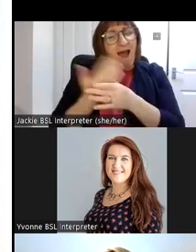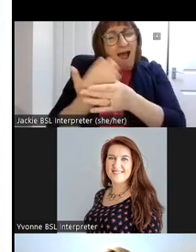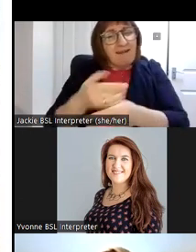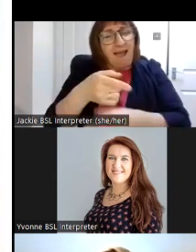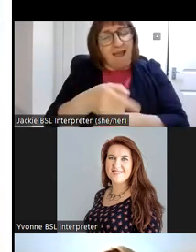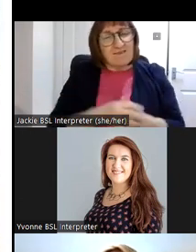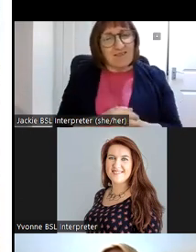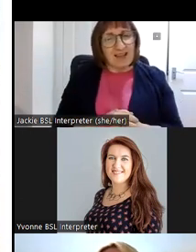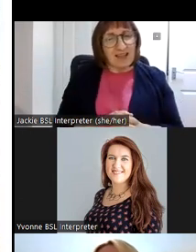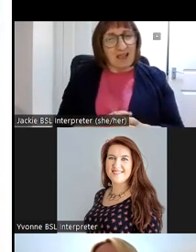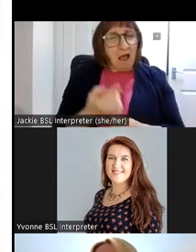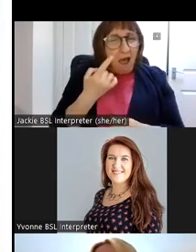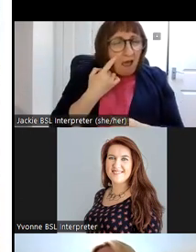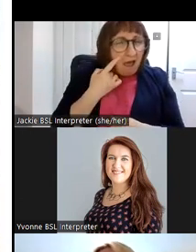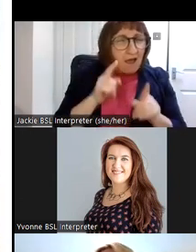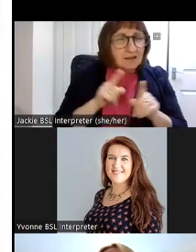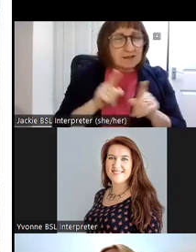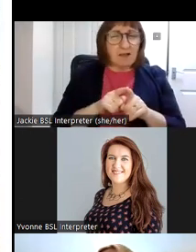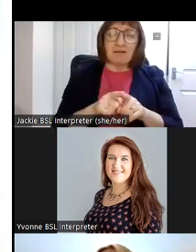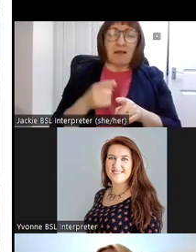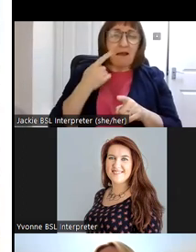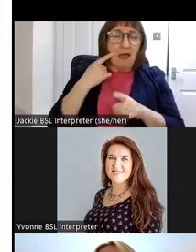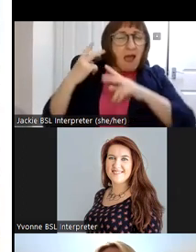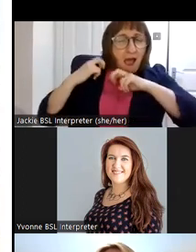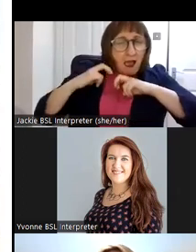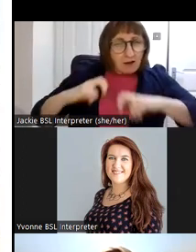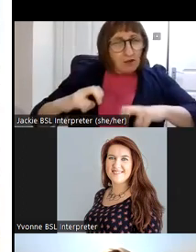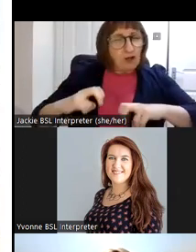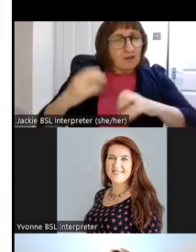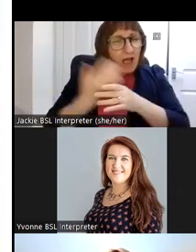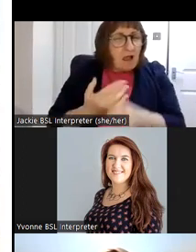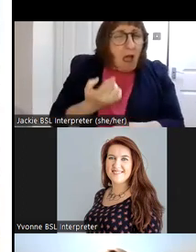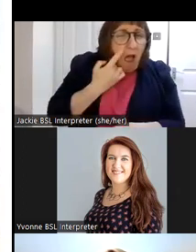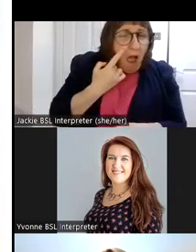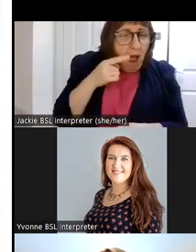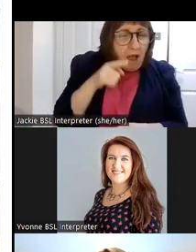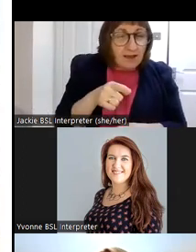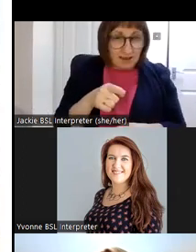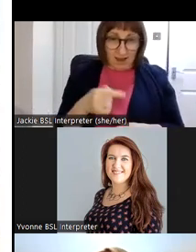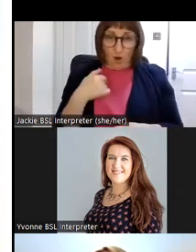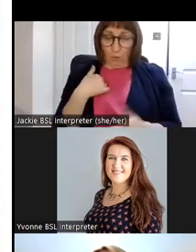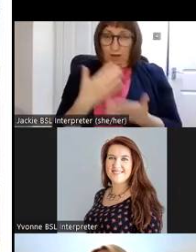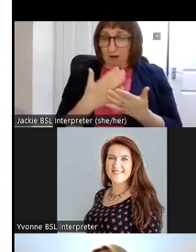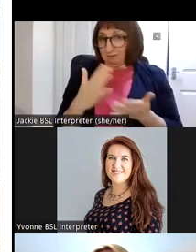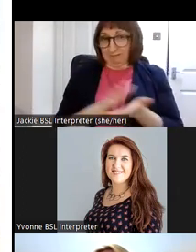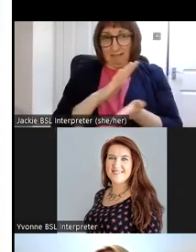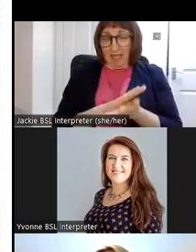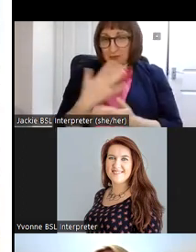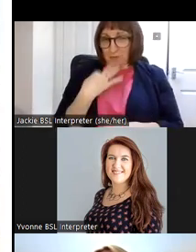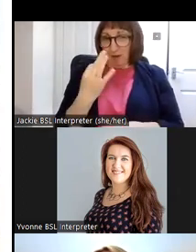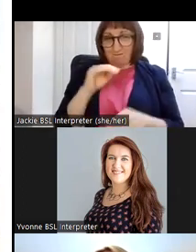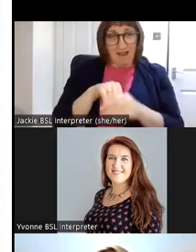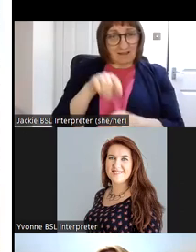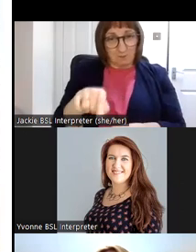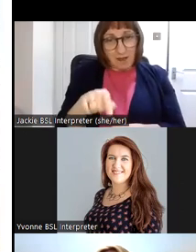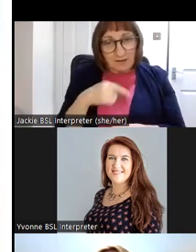an experimental archaeology archaeological archive uh so we were delighted to be invited by the